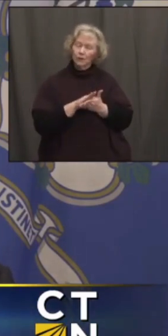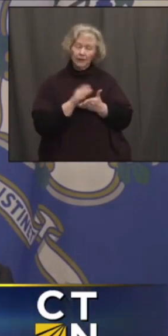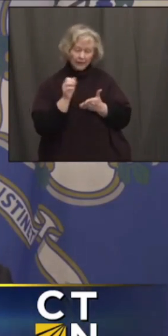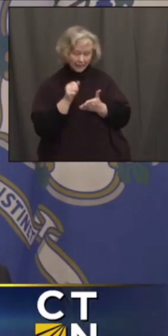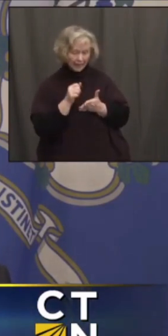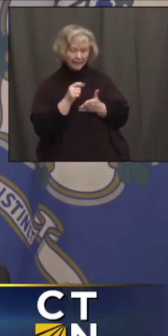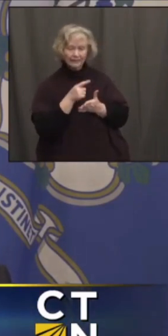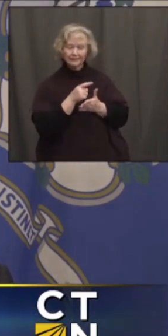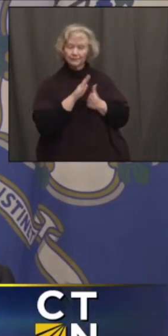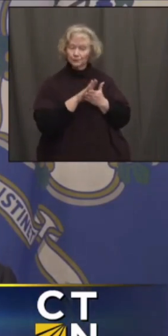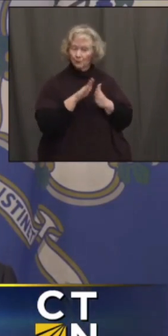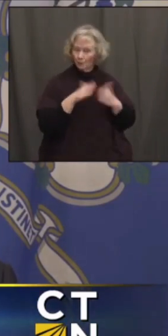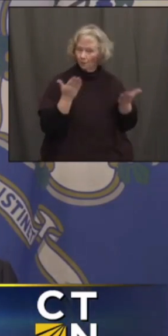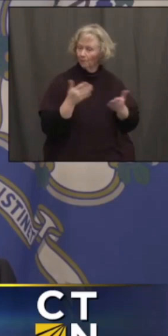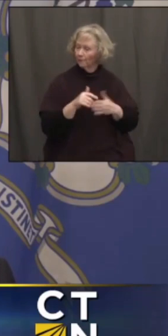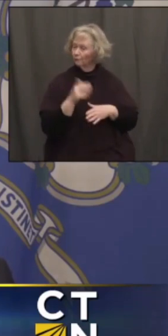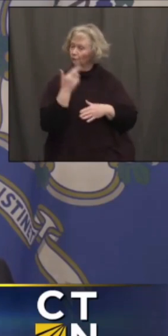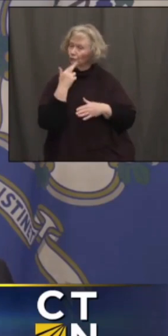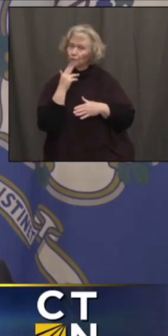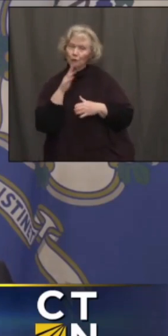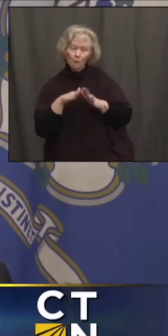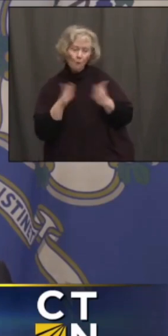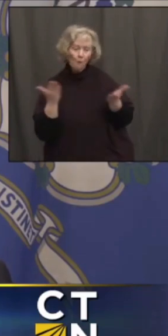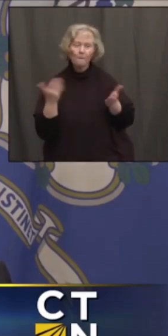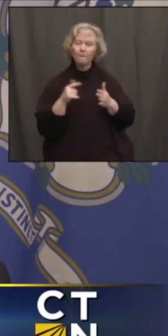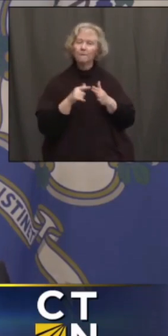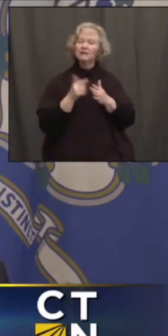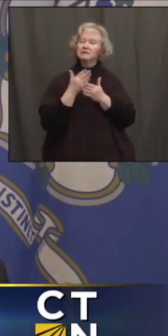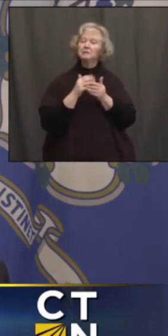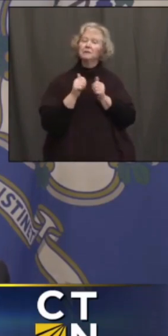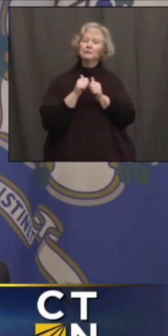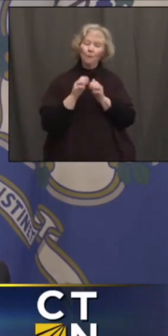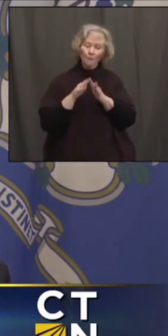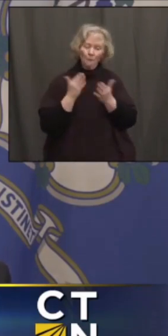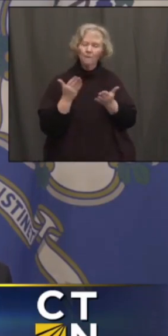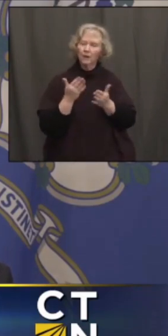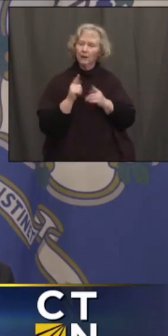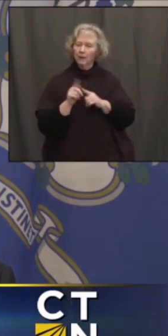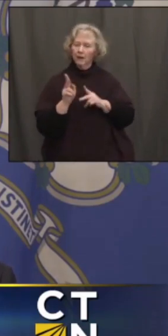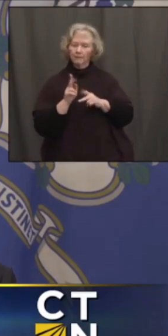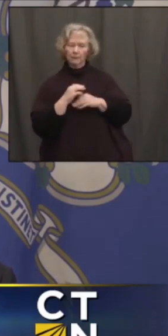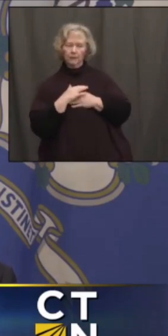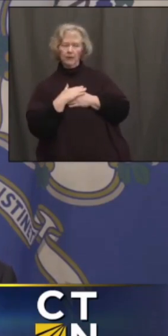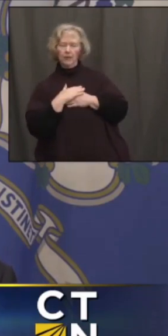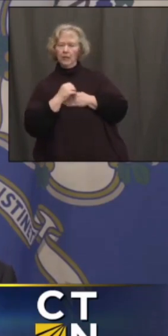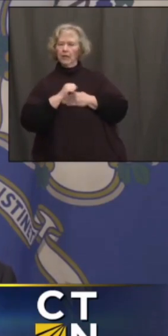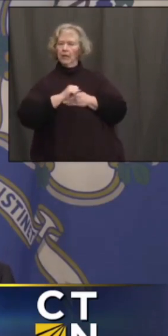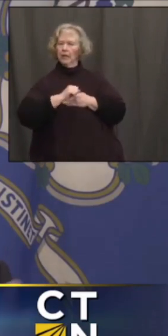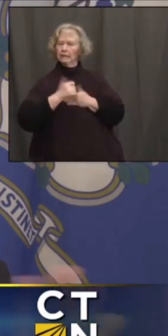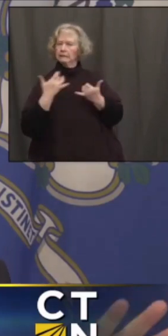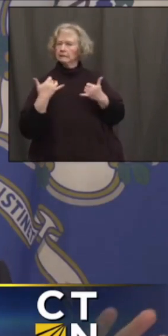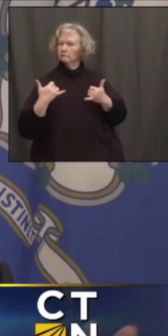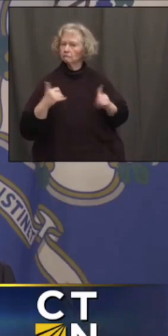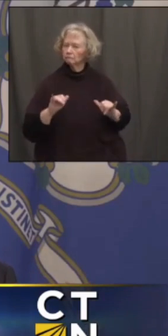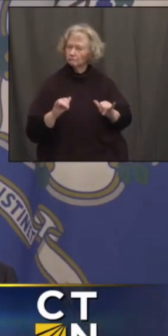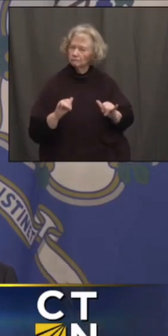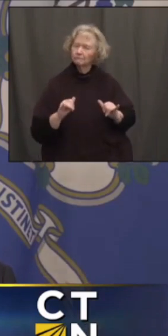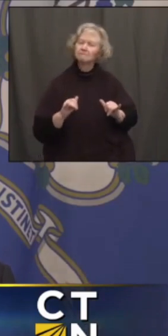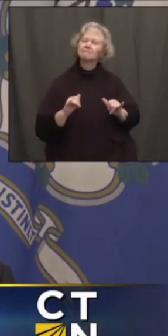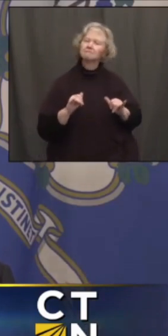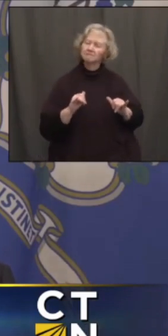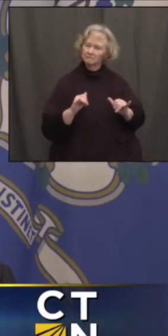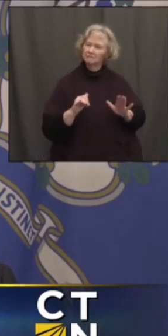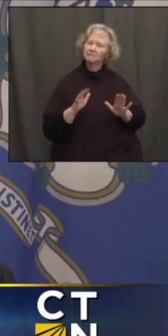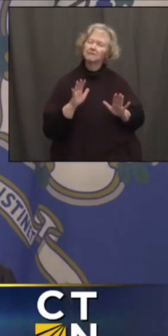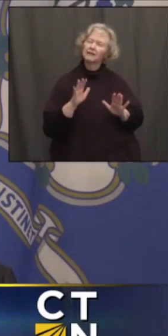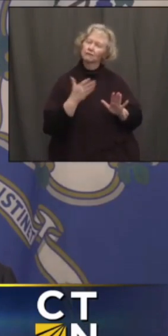the restaurants are open, even though some of the sports venues are open, not everybody necessarily wants to go back. And it's good that they pause in the other